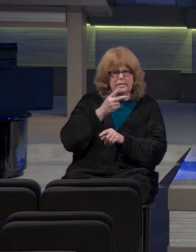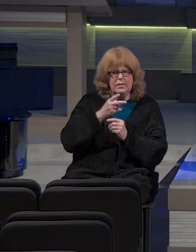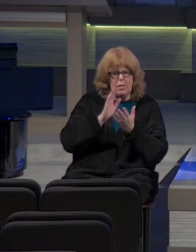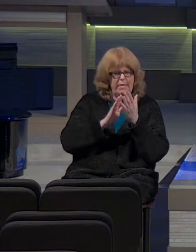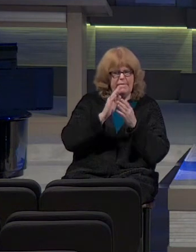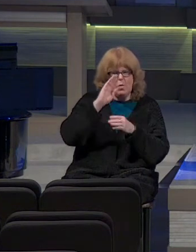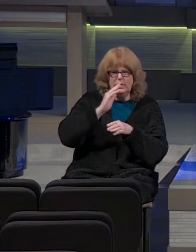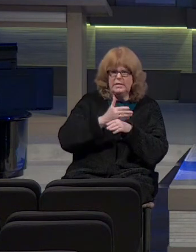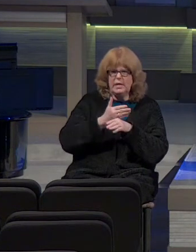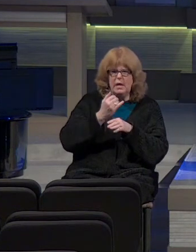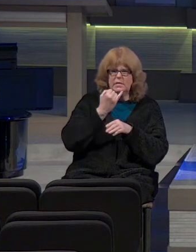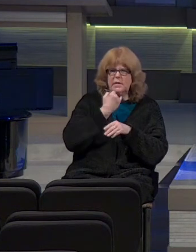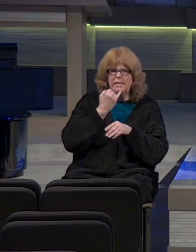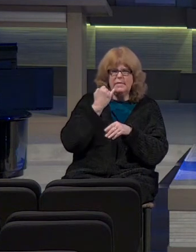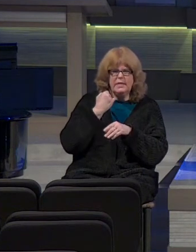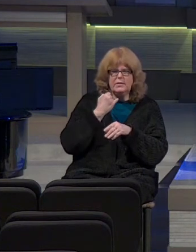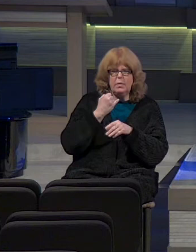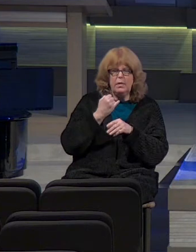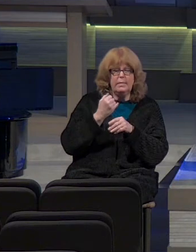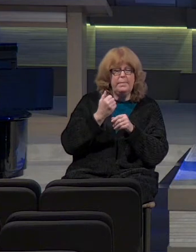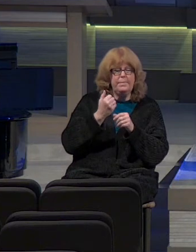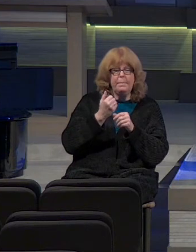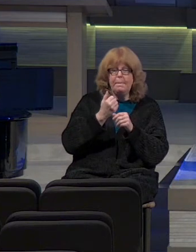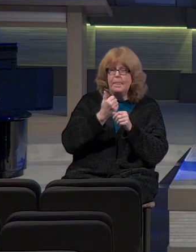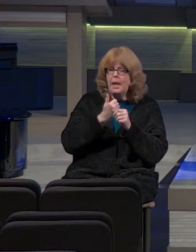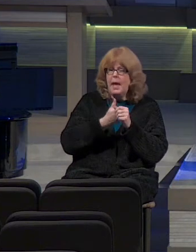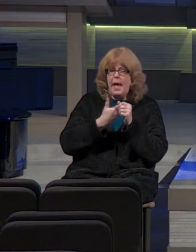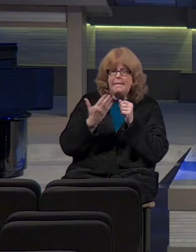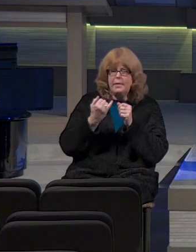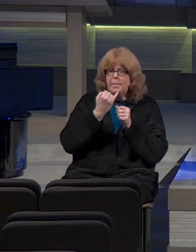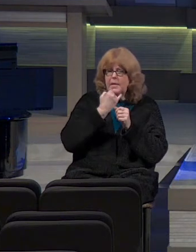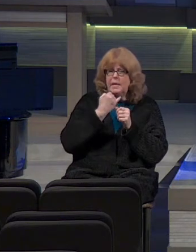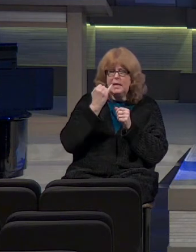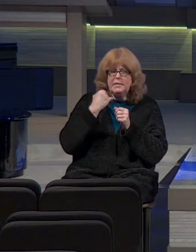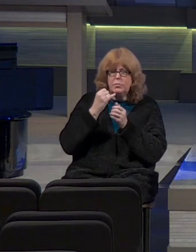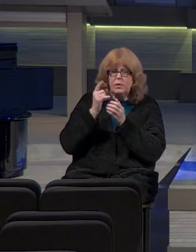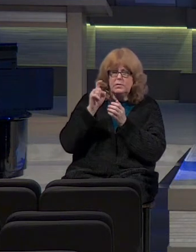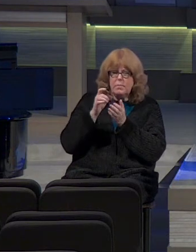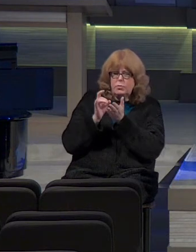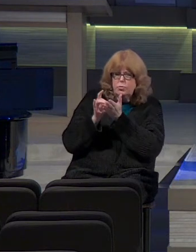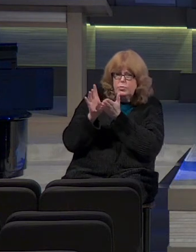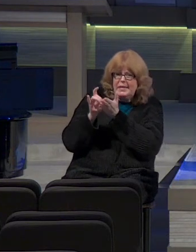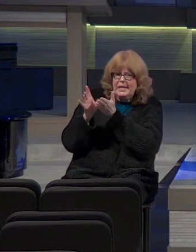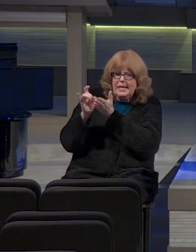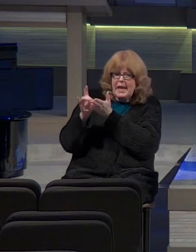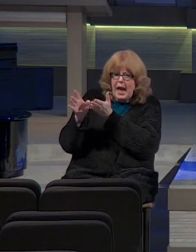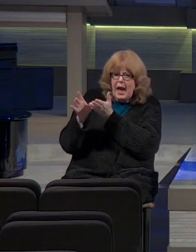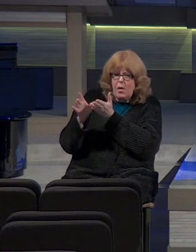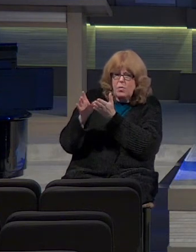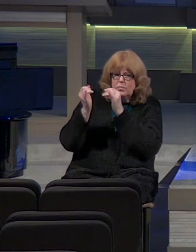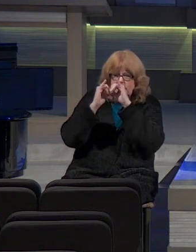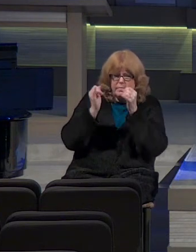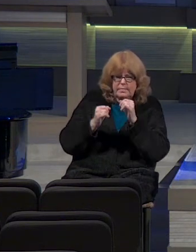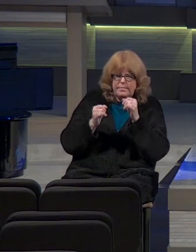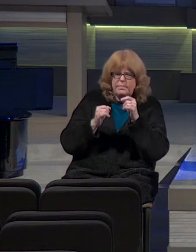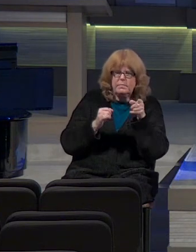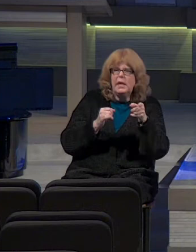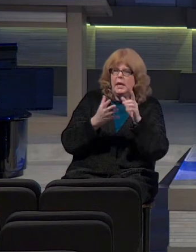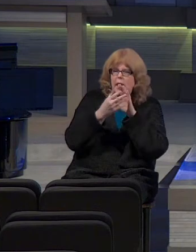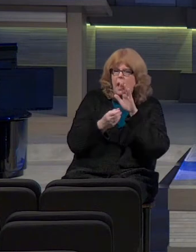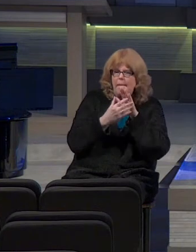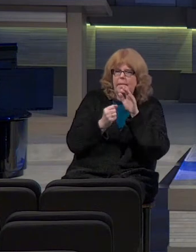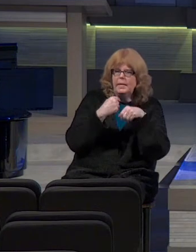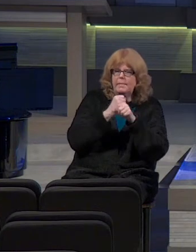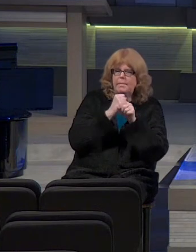He replicated everybody the Israelites were supposed to have kicked out. He rebuilt the high places which